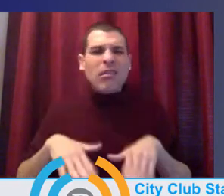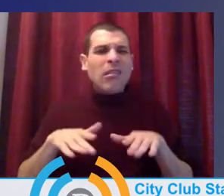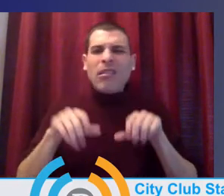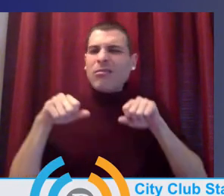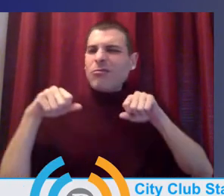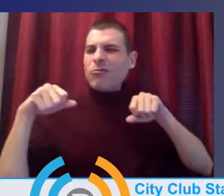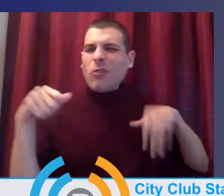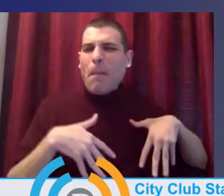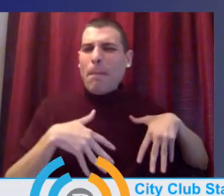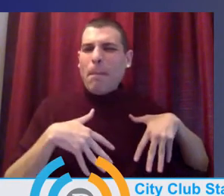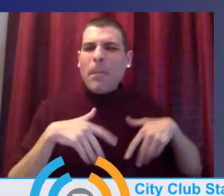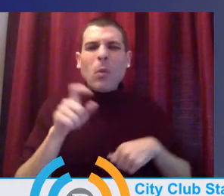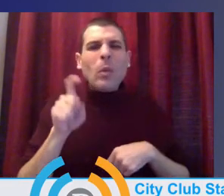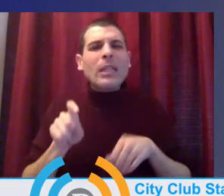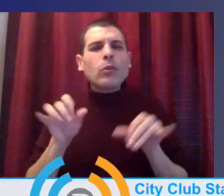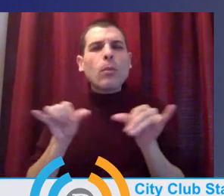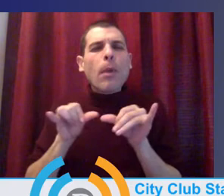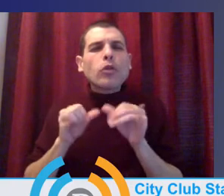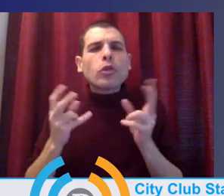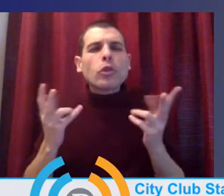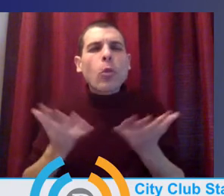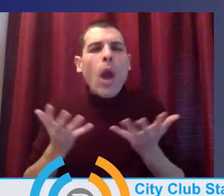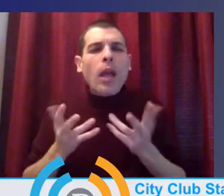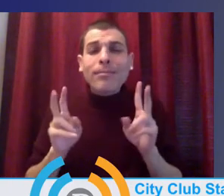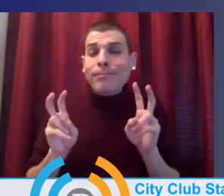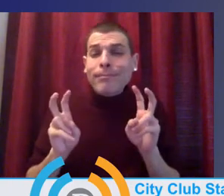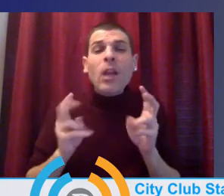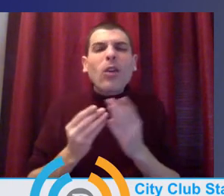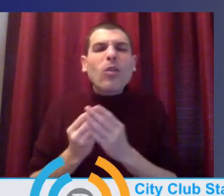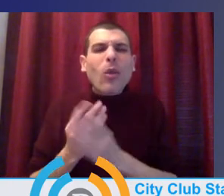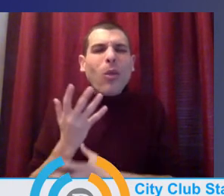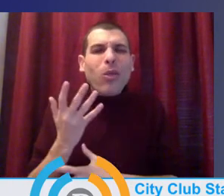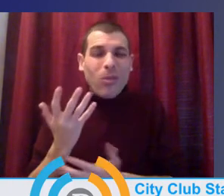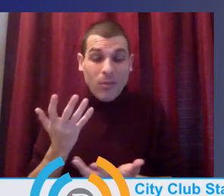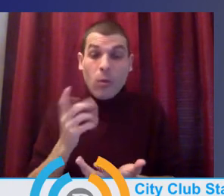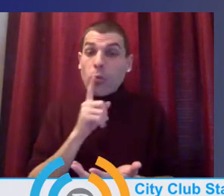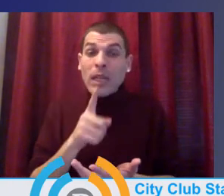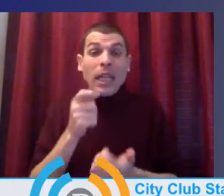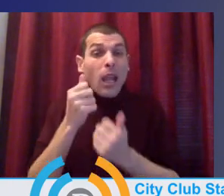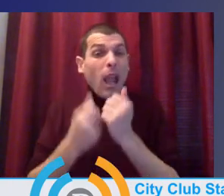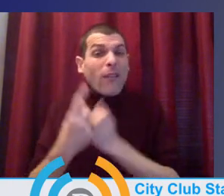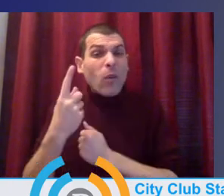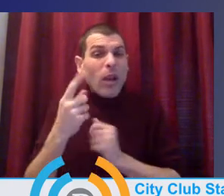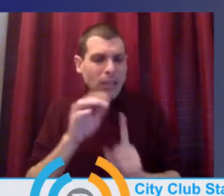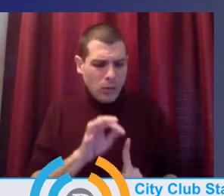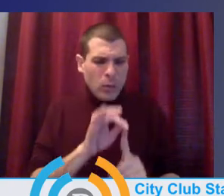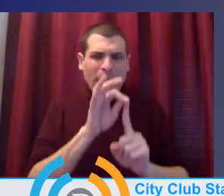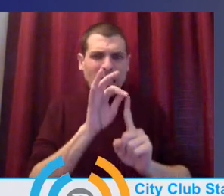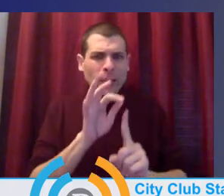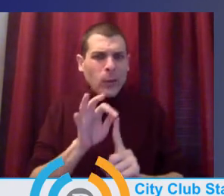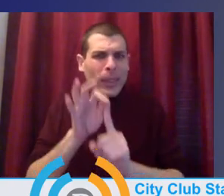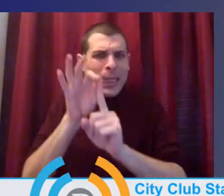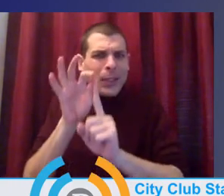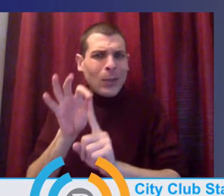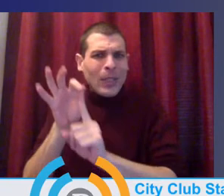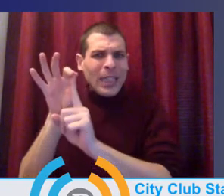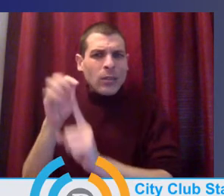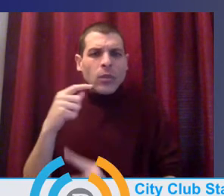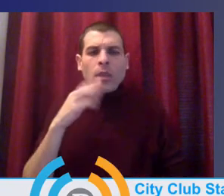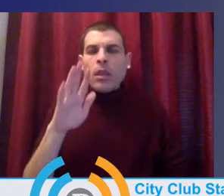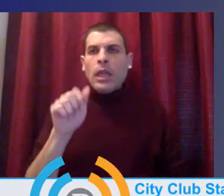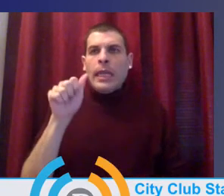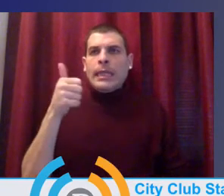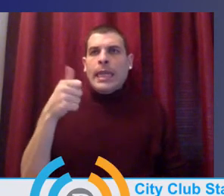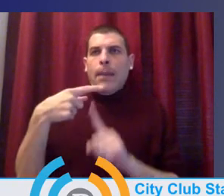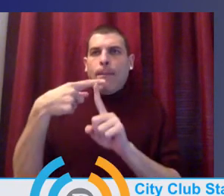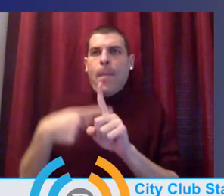Um, because again, kids, learning is too multivariate to say that everybody should be here the 10th month of the, of the